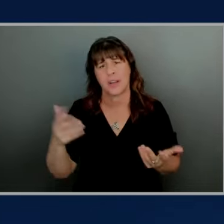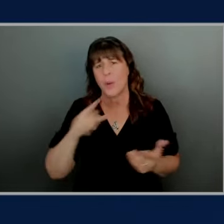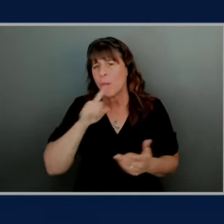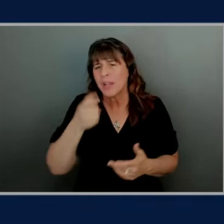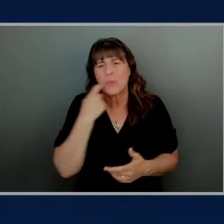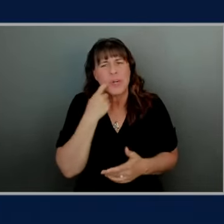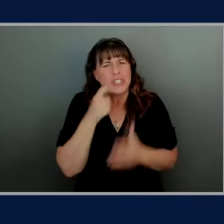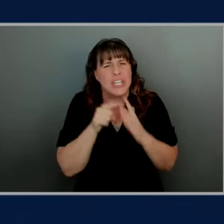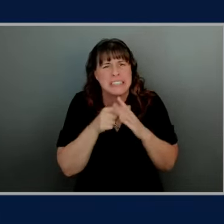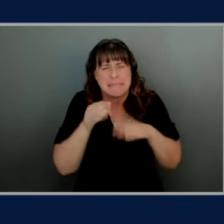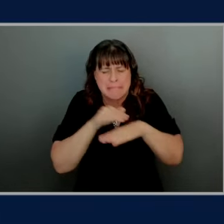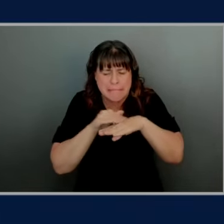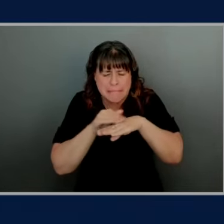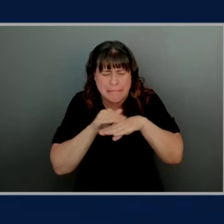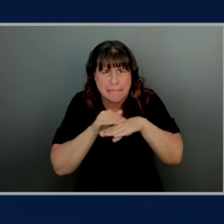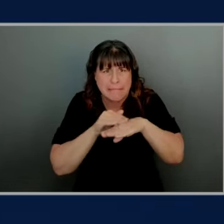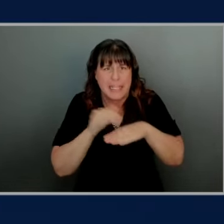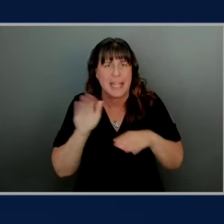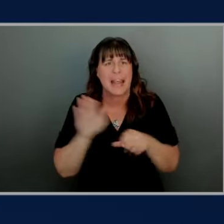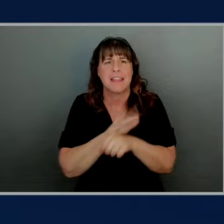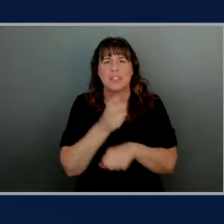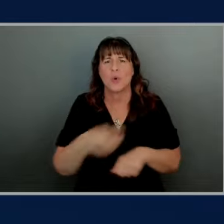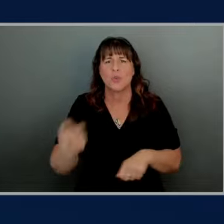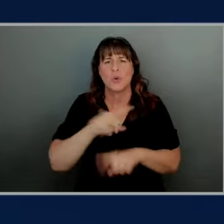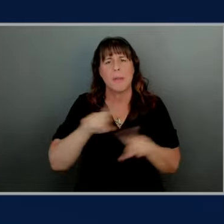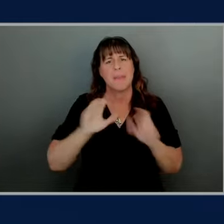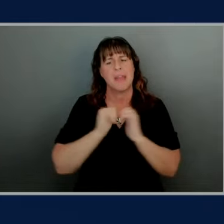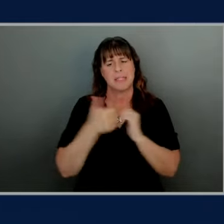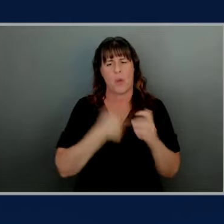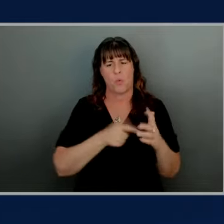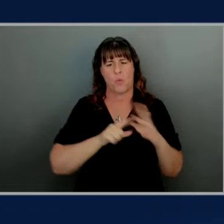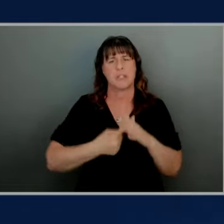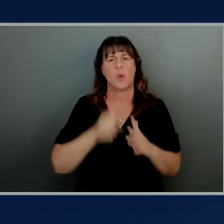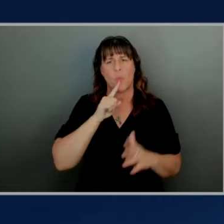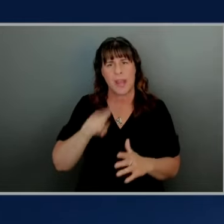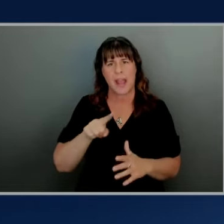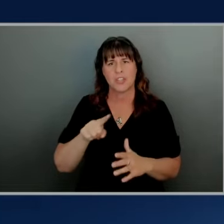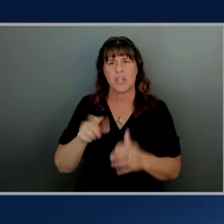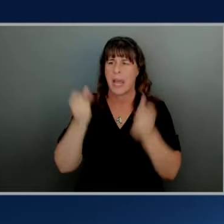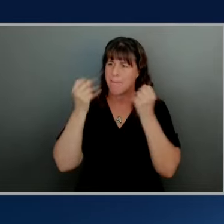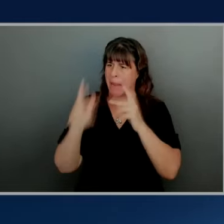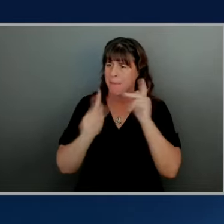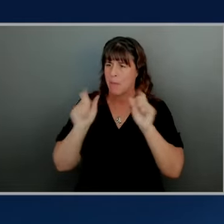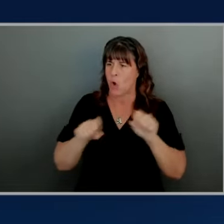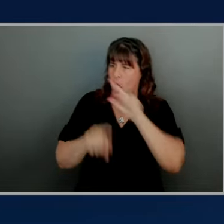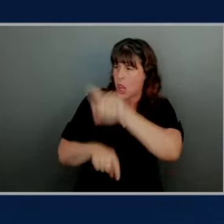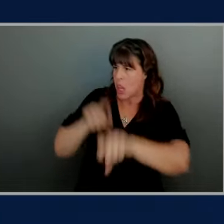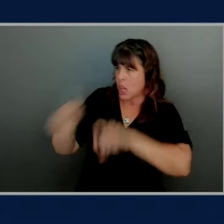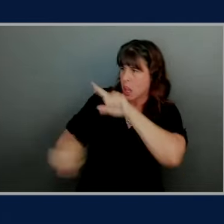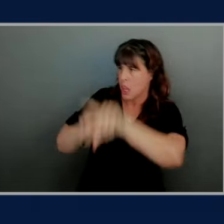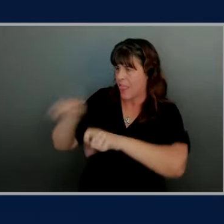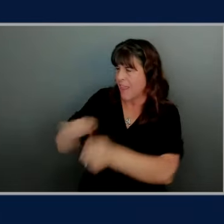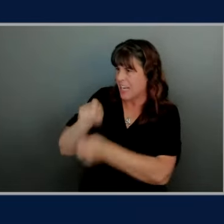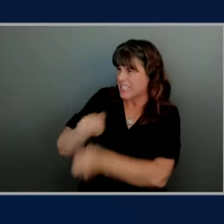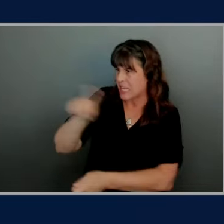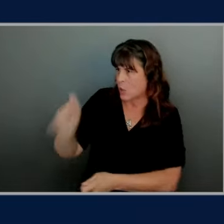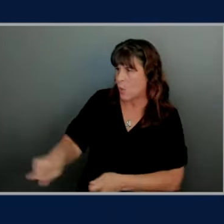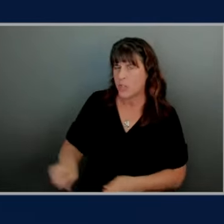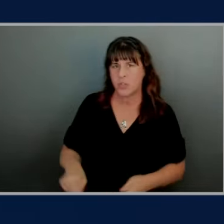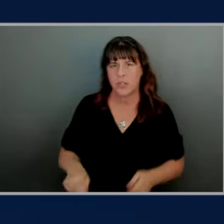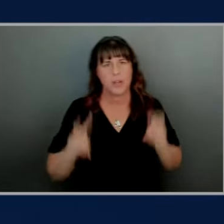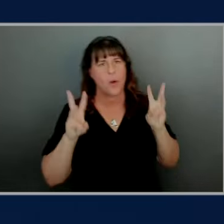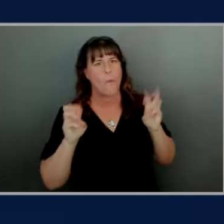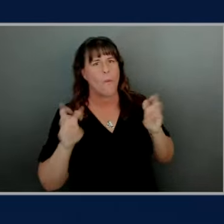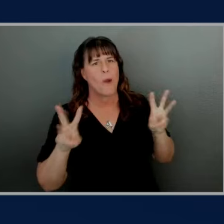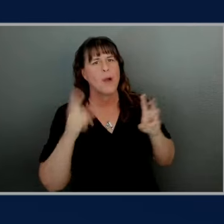started in this whole journey but that's how that's how we started we actually asked as many people as we could that exact question Wow you mentioned one